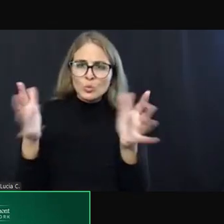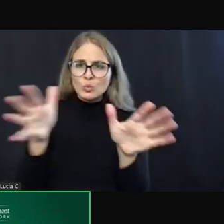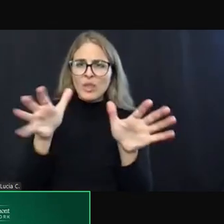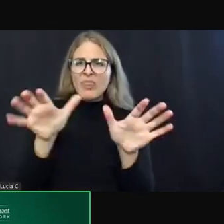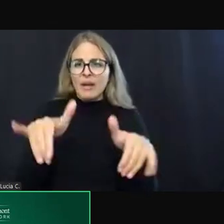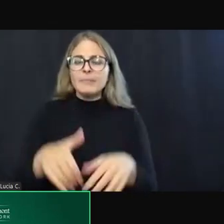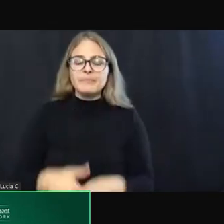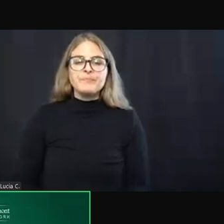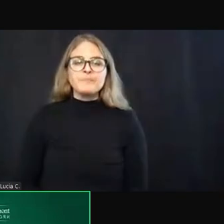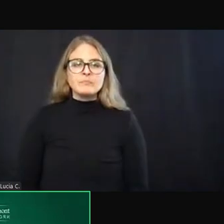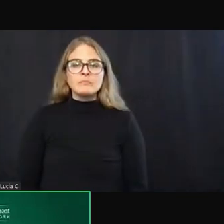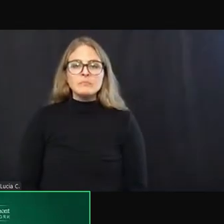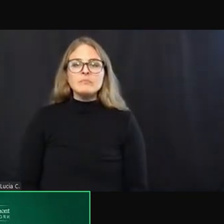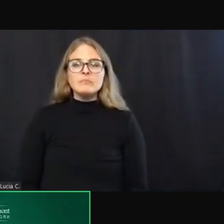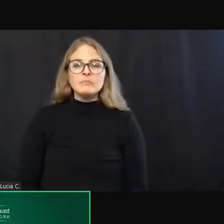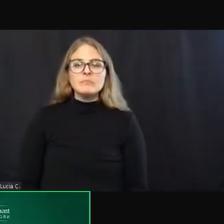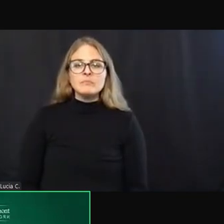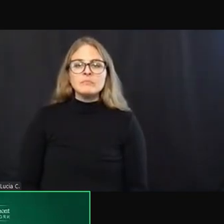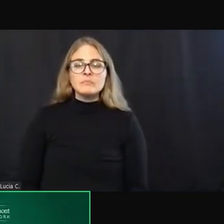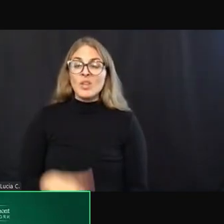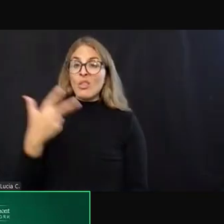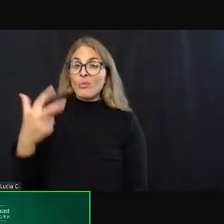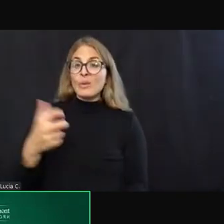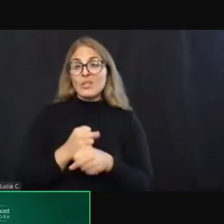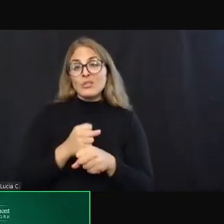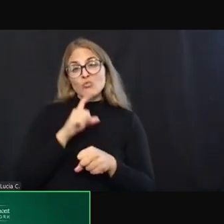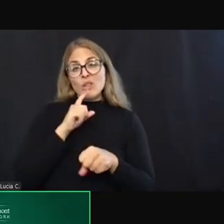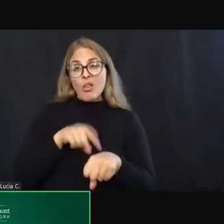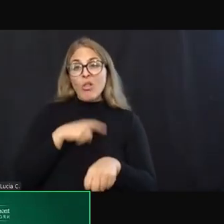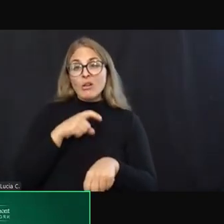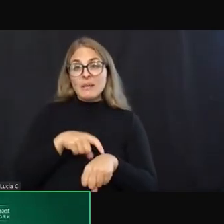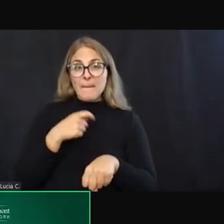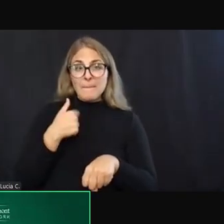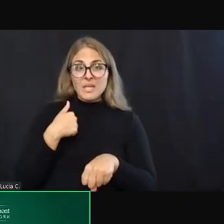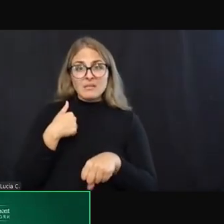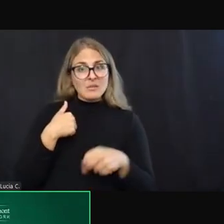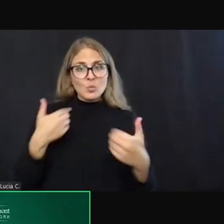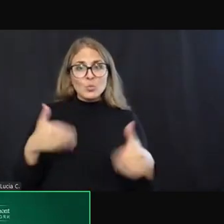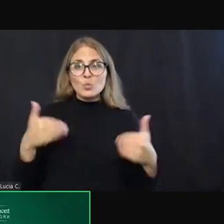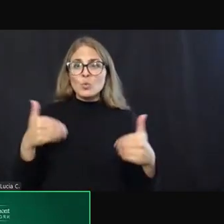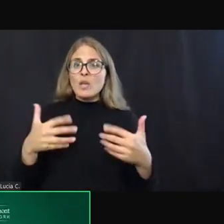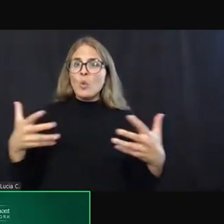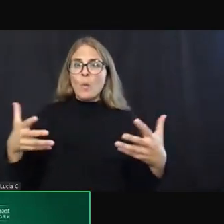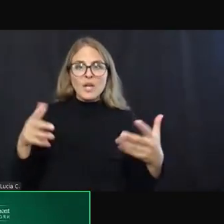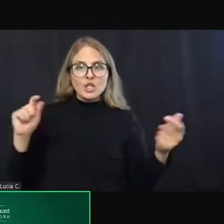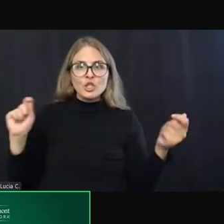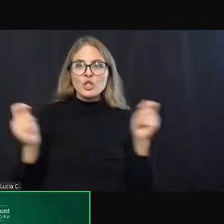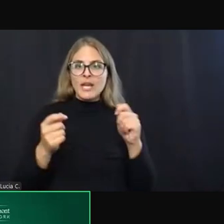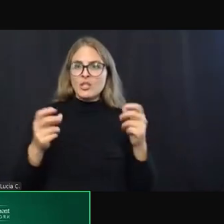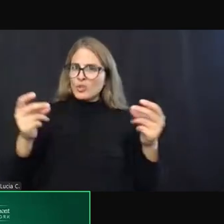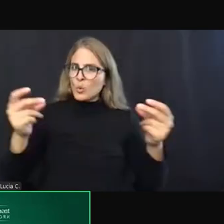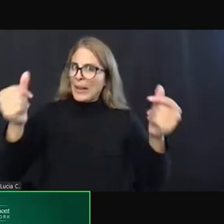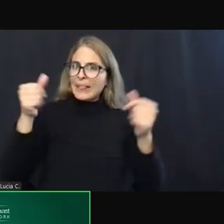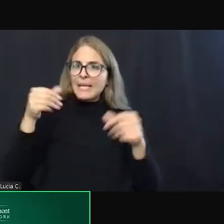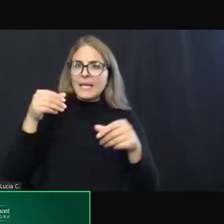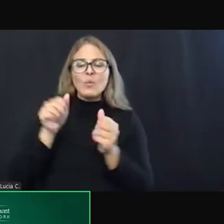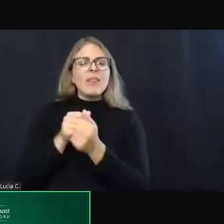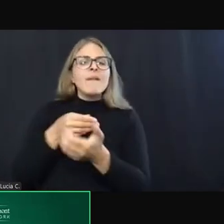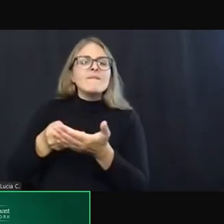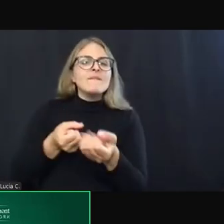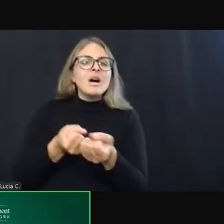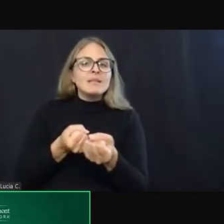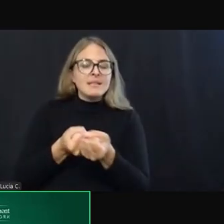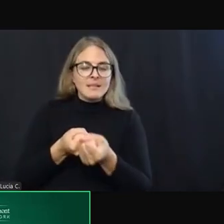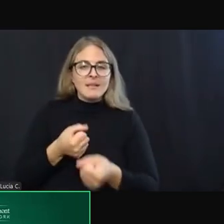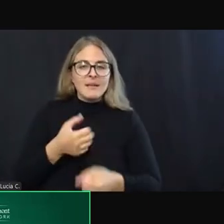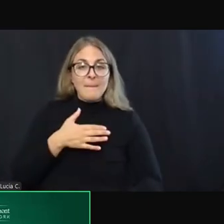Actually, it's a longer time than it seems like because of how quickly things change in the funding environment. The concern I have is that we